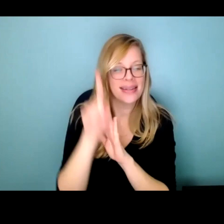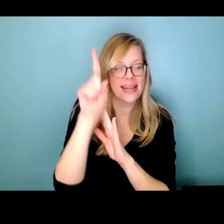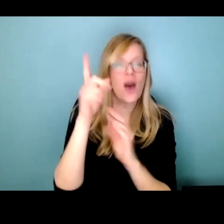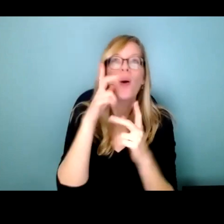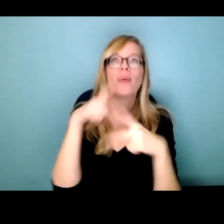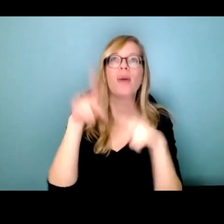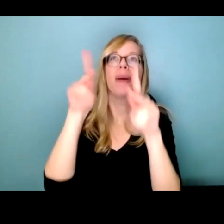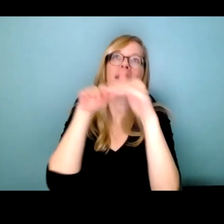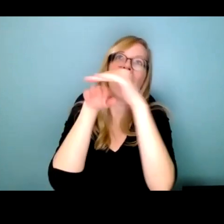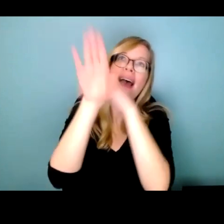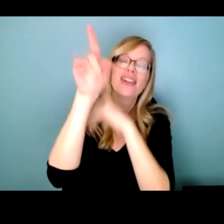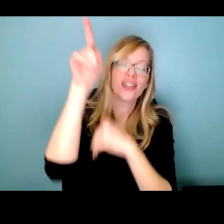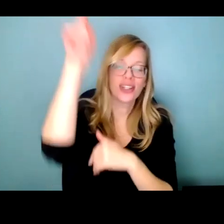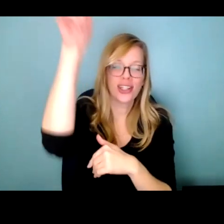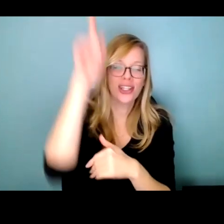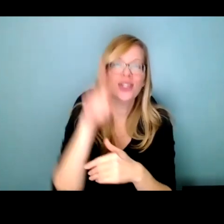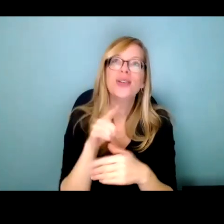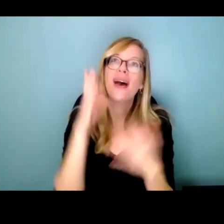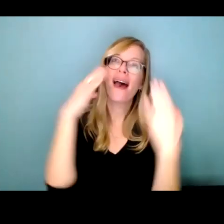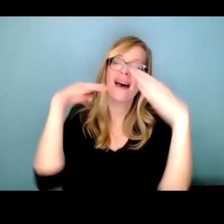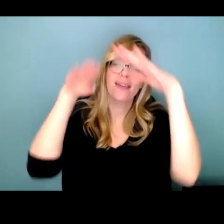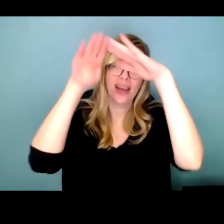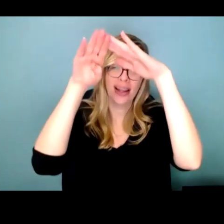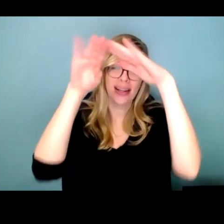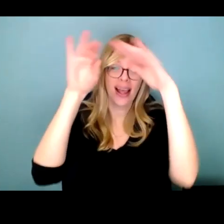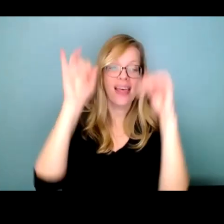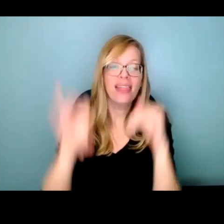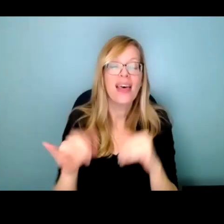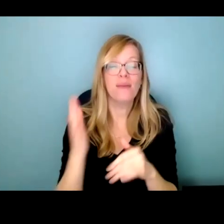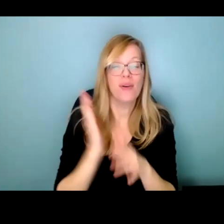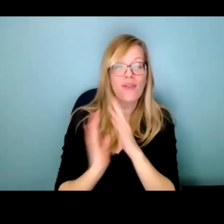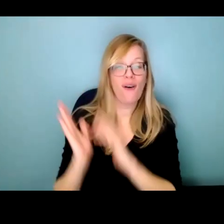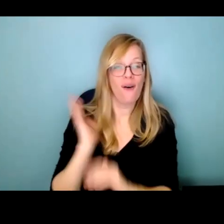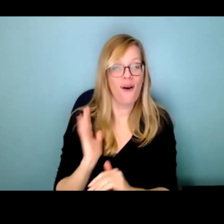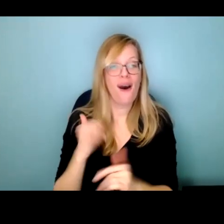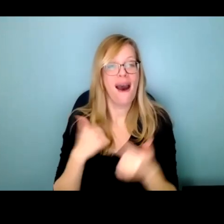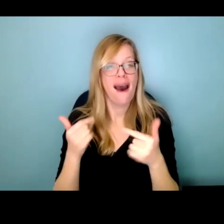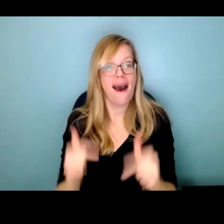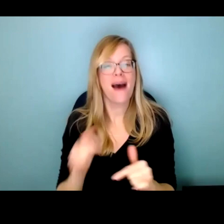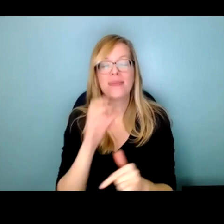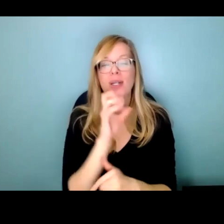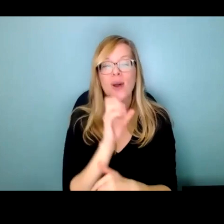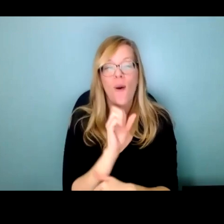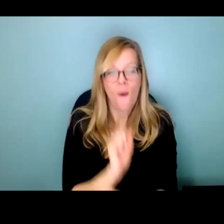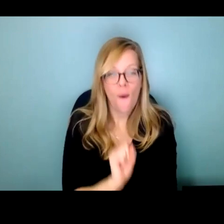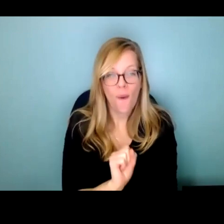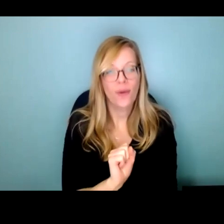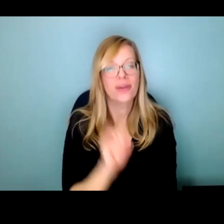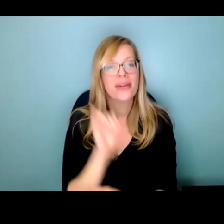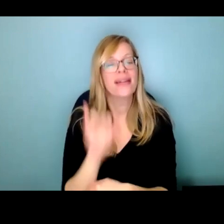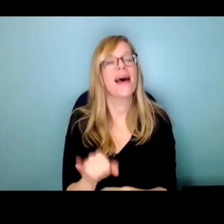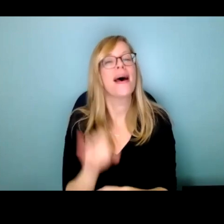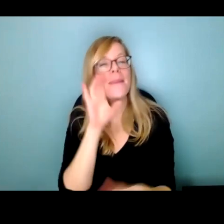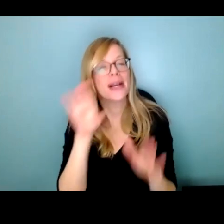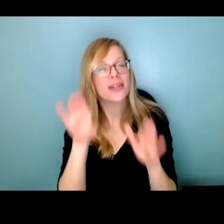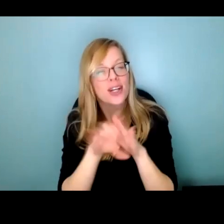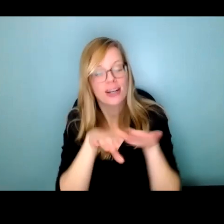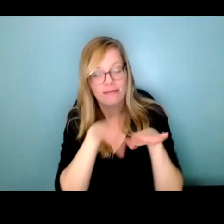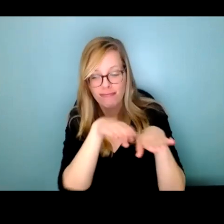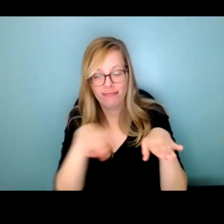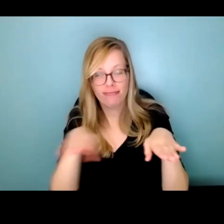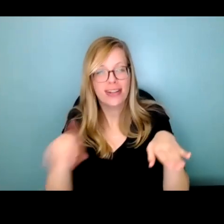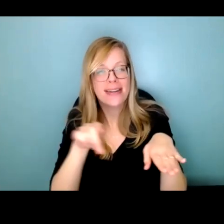there came a time when he saw his life as he grew older his pictures laid out in the